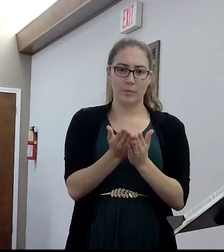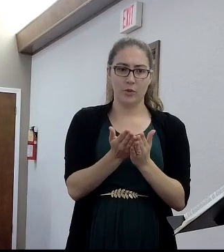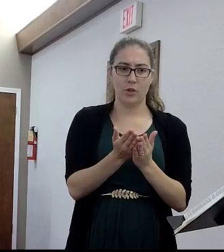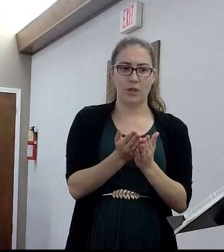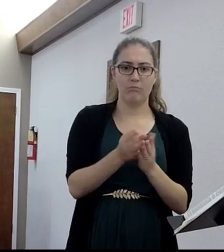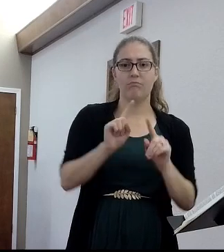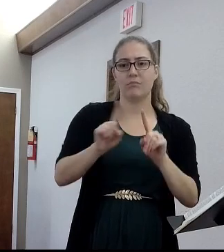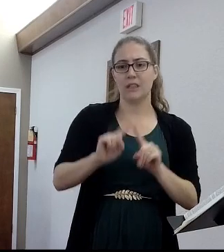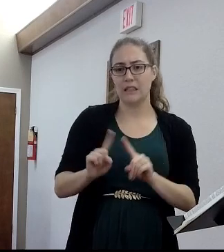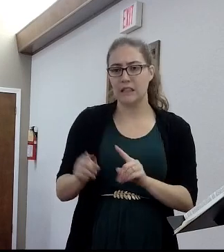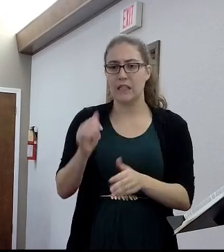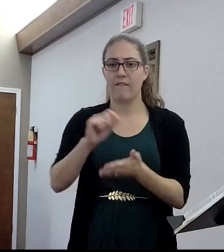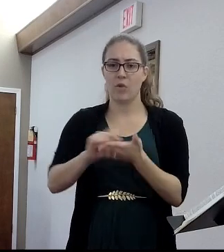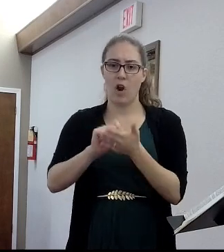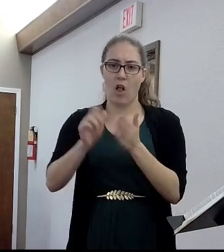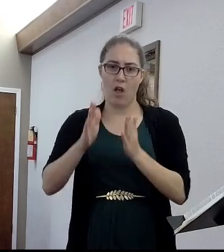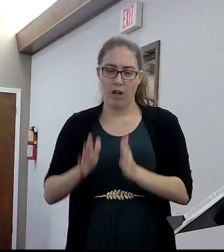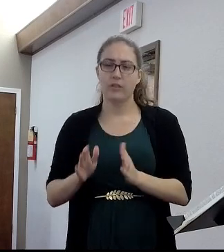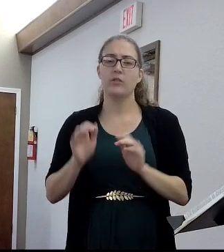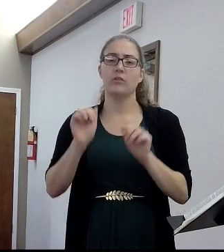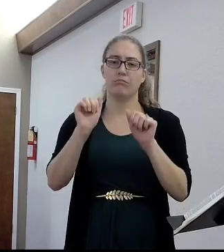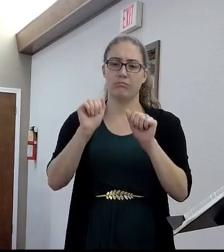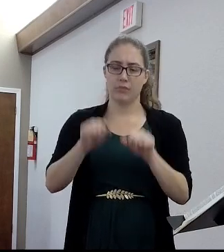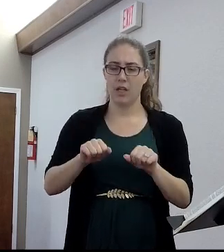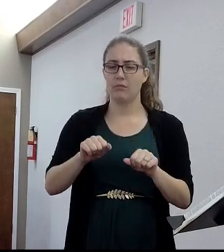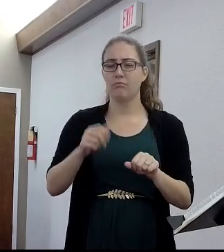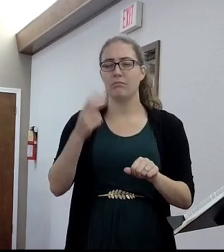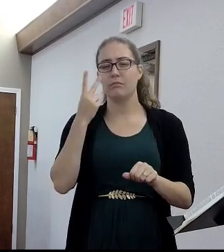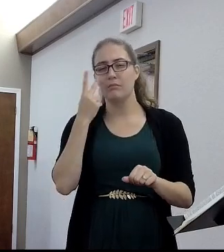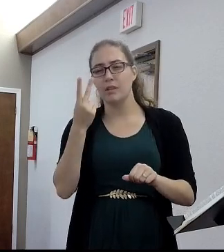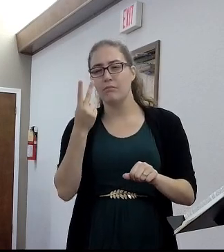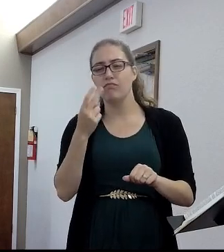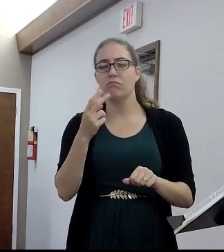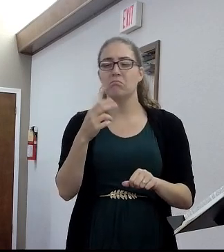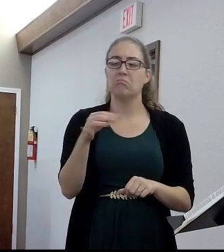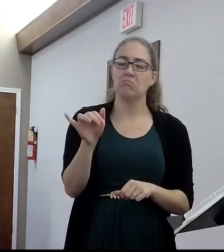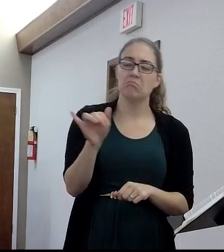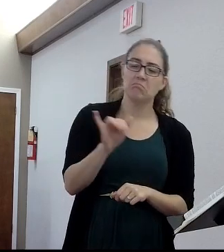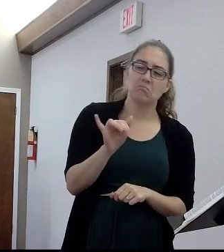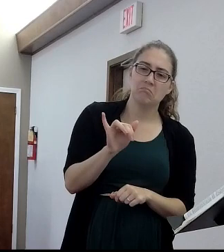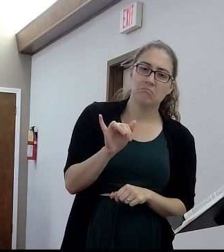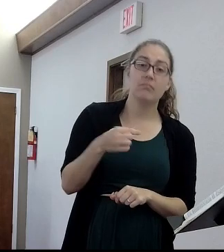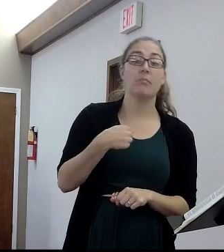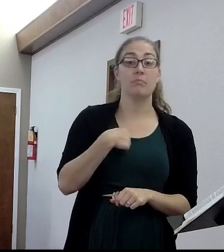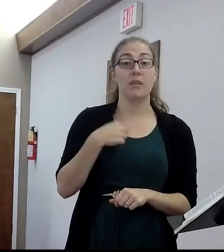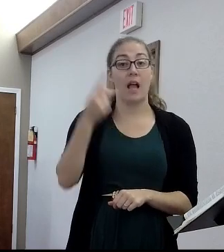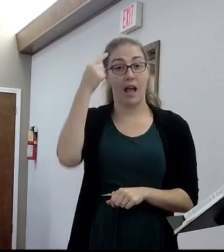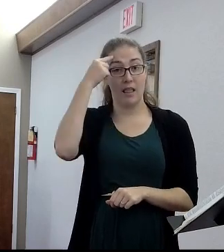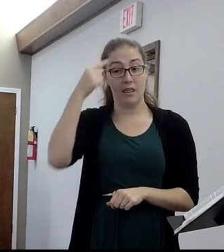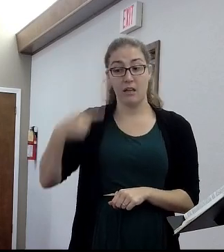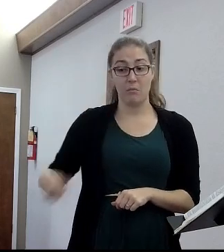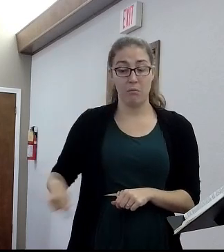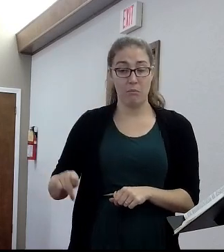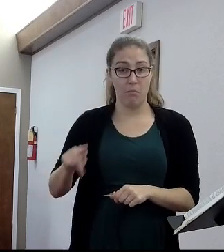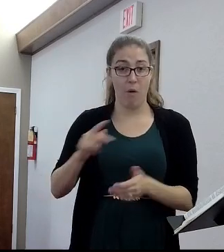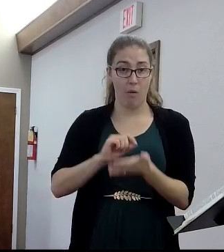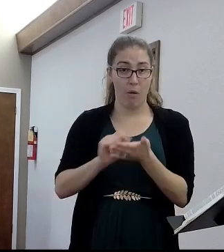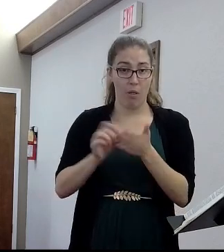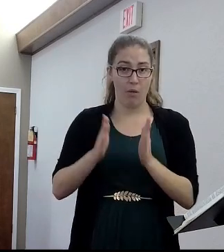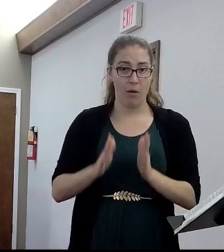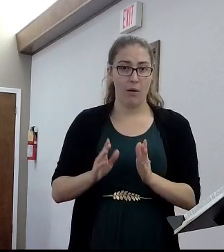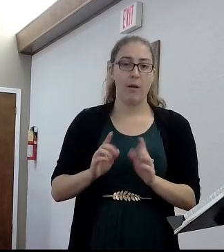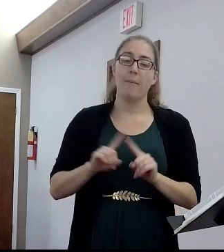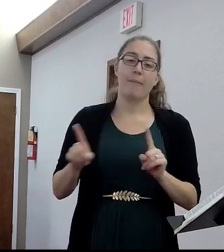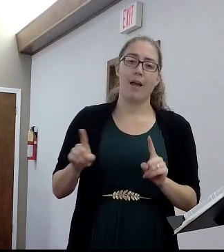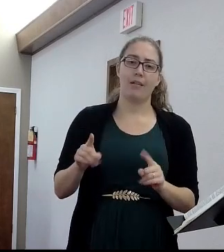write, you, more you look at that. But nevertheless, I think it's Paul, but it really doesn't matter. If God wanted us to know, he would have absolutely made sure